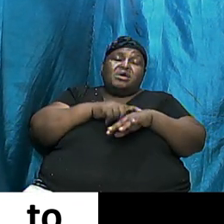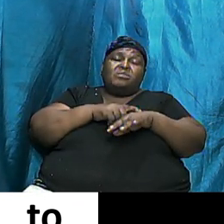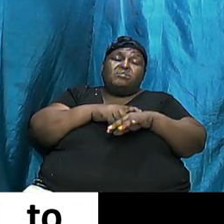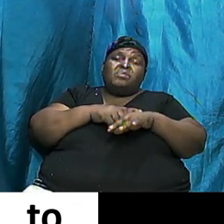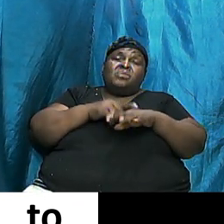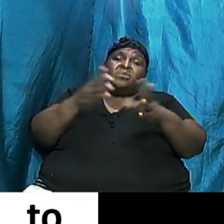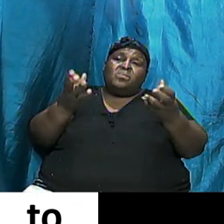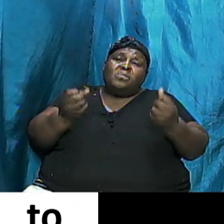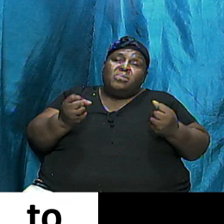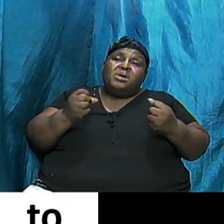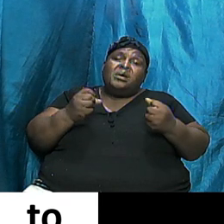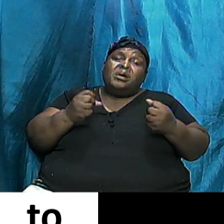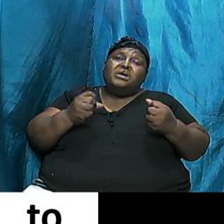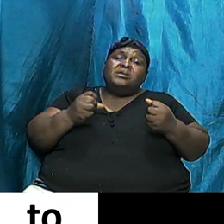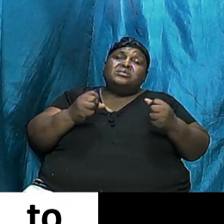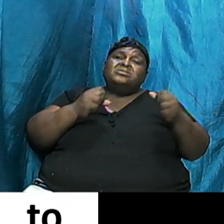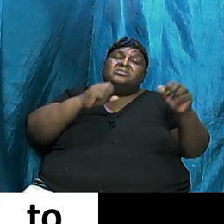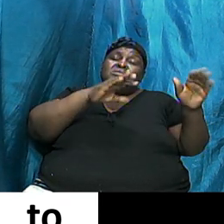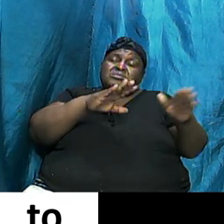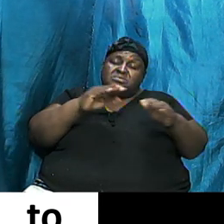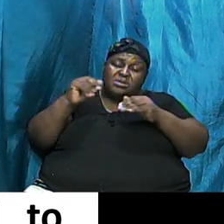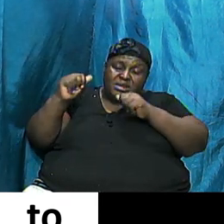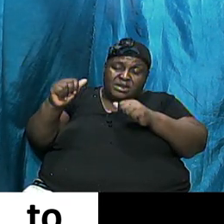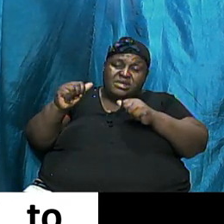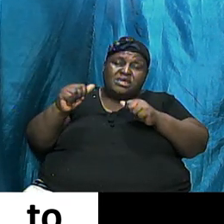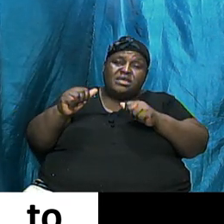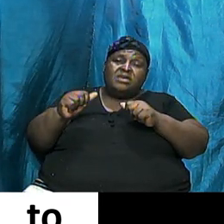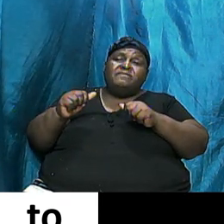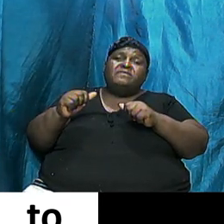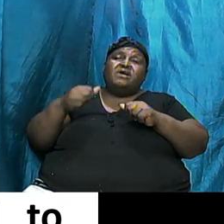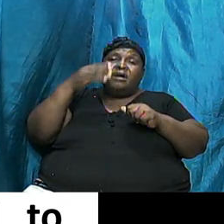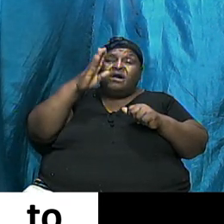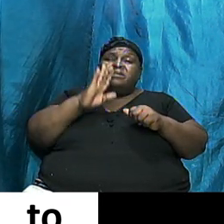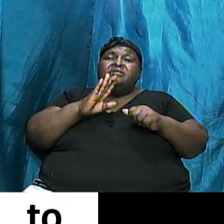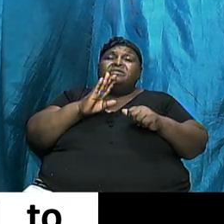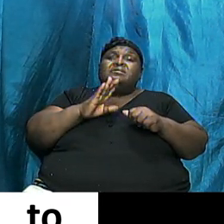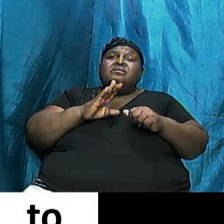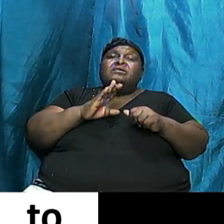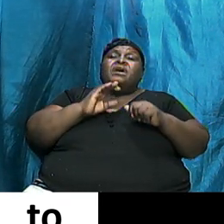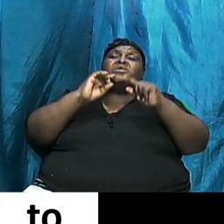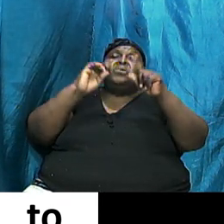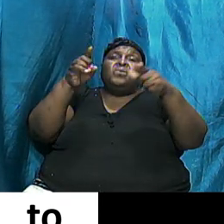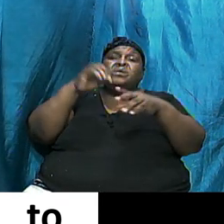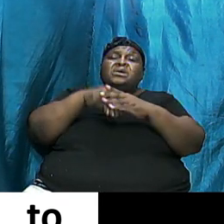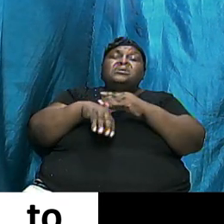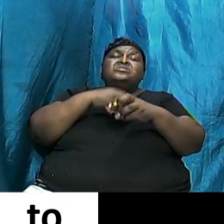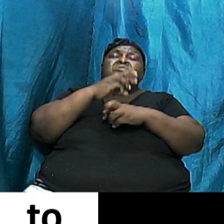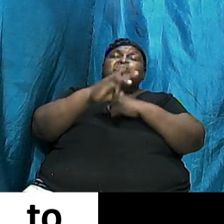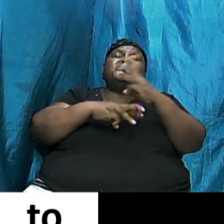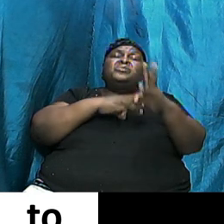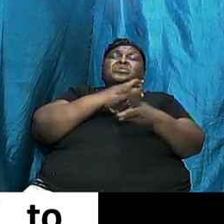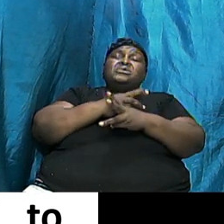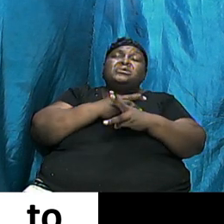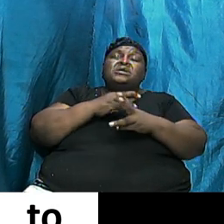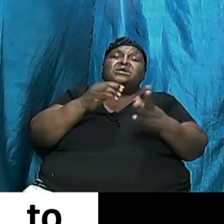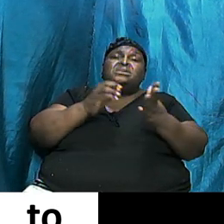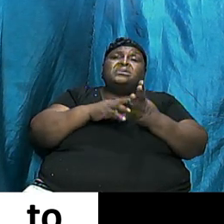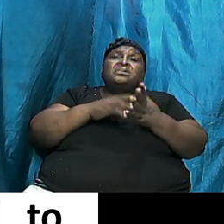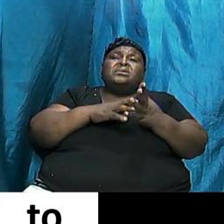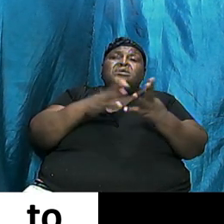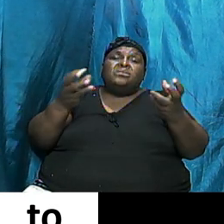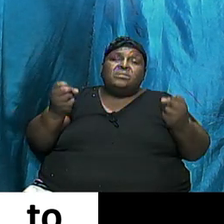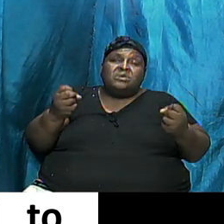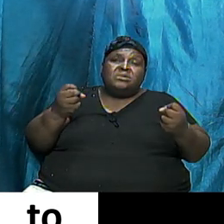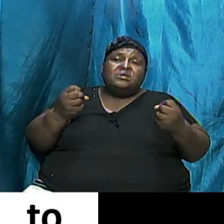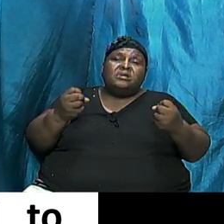They Are Being Led Astray Don't Watch What They Say And How They Say It They Feel That They Want A Certain Level Of Freedom